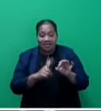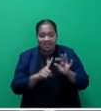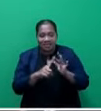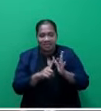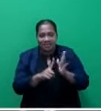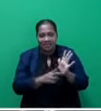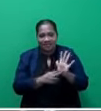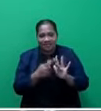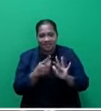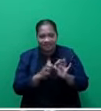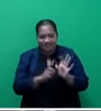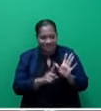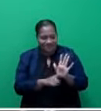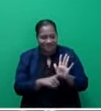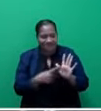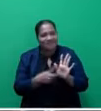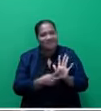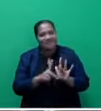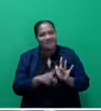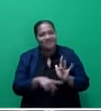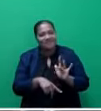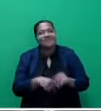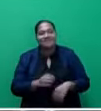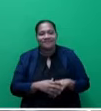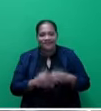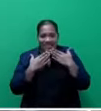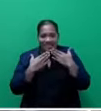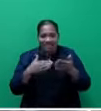You have the floor, ma'am. Thank you, Honourable Speaker, sir.